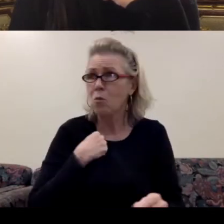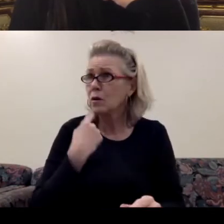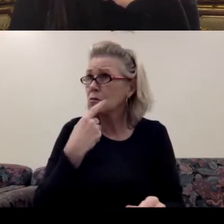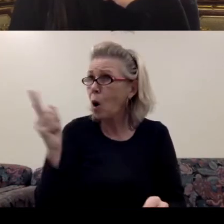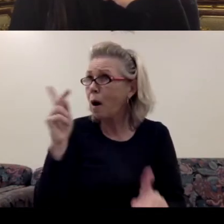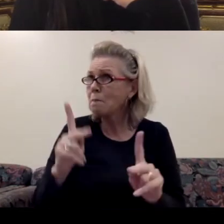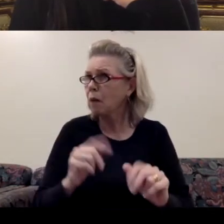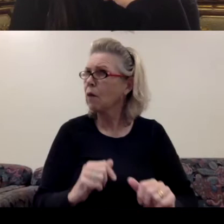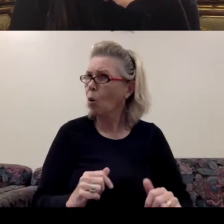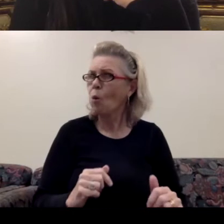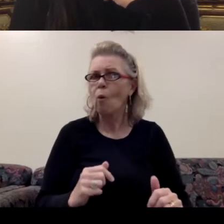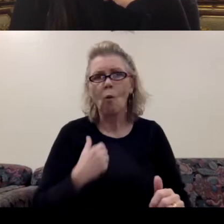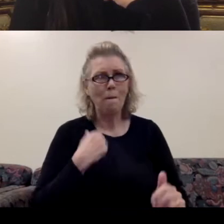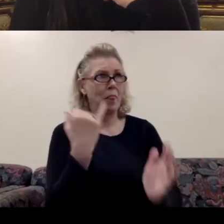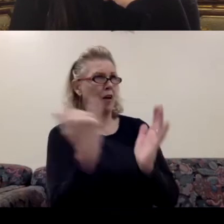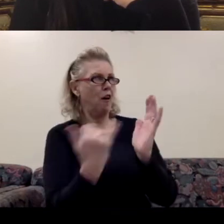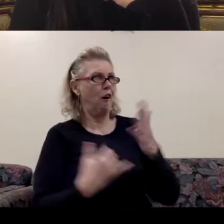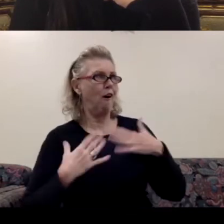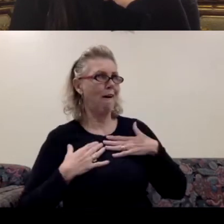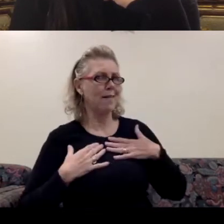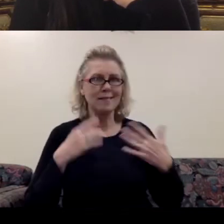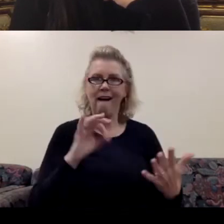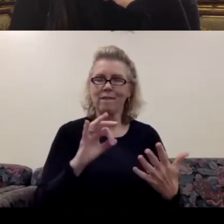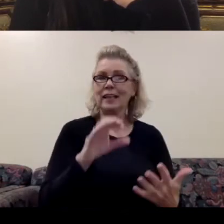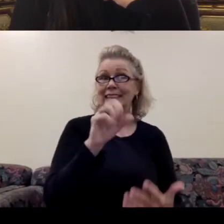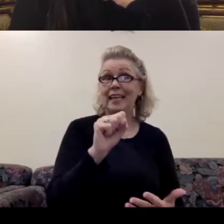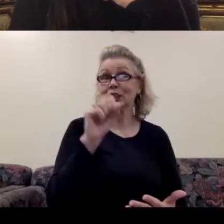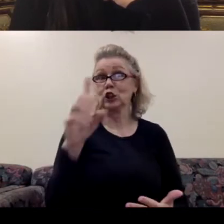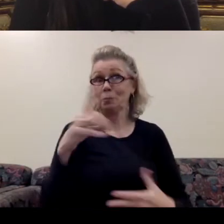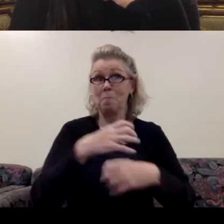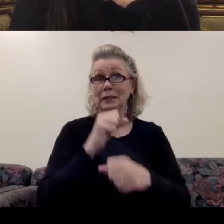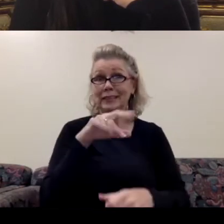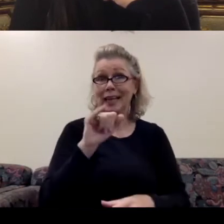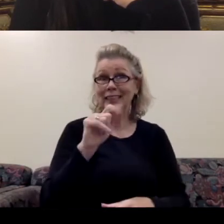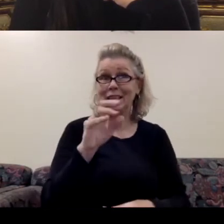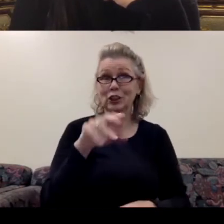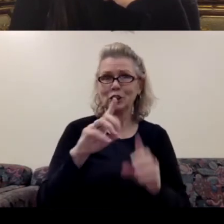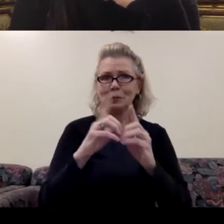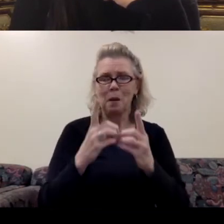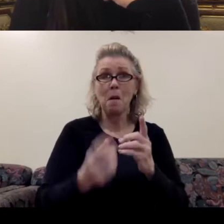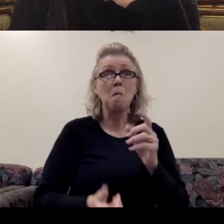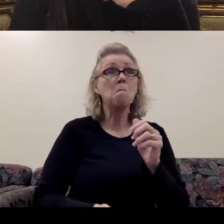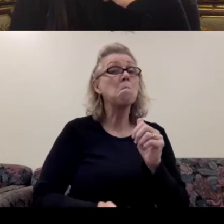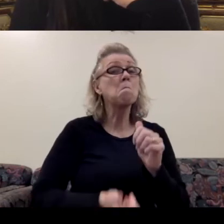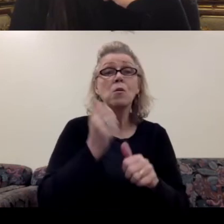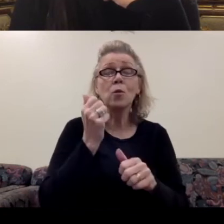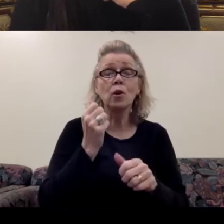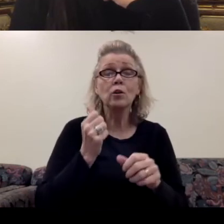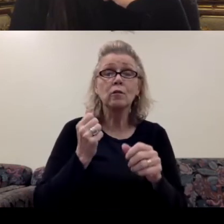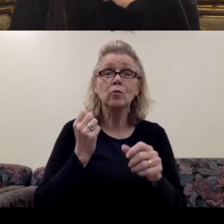the main, the artist of the sanitation department, mostly over many years,